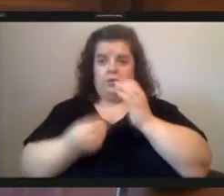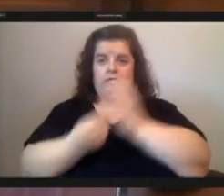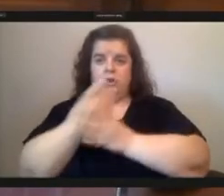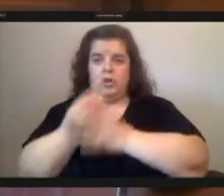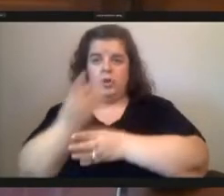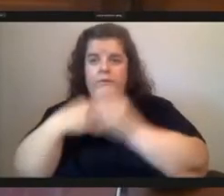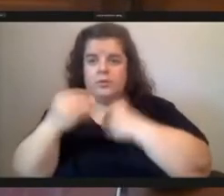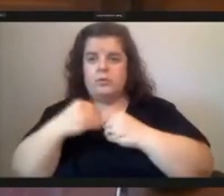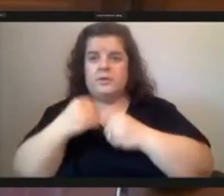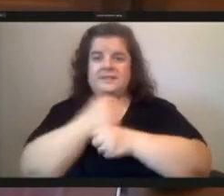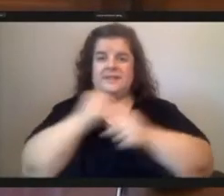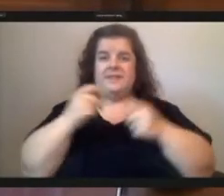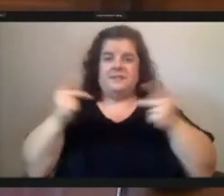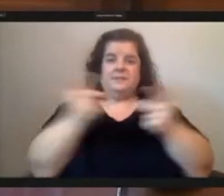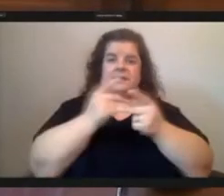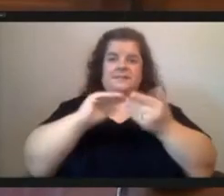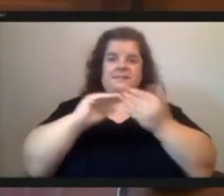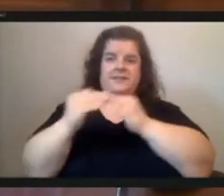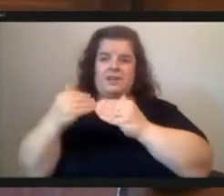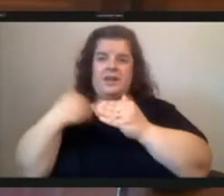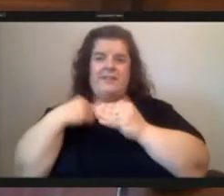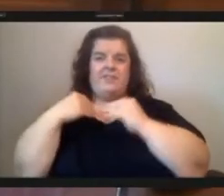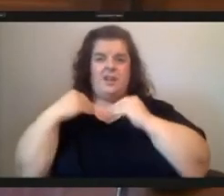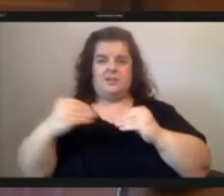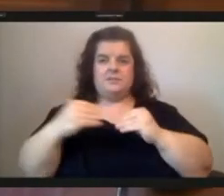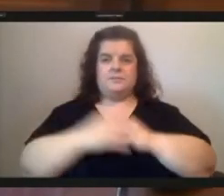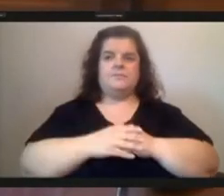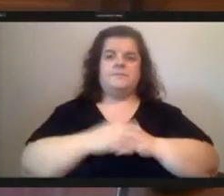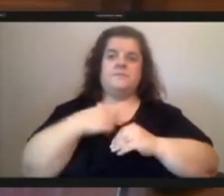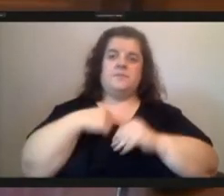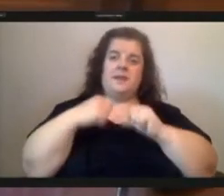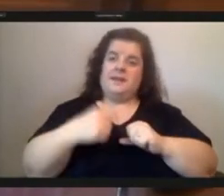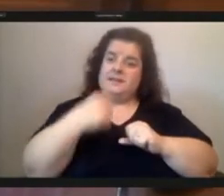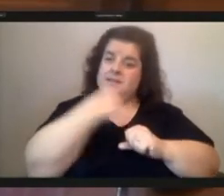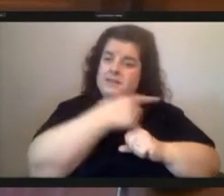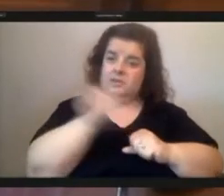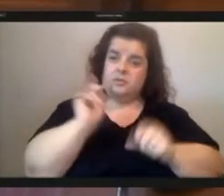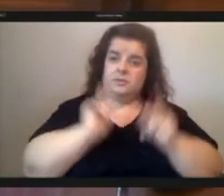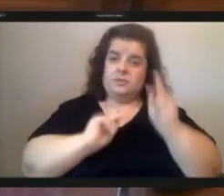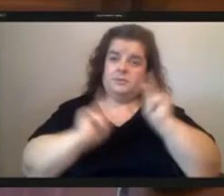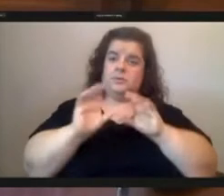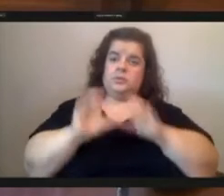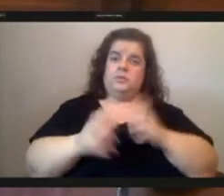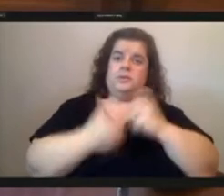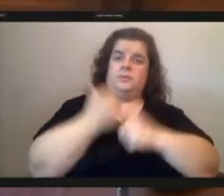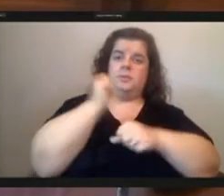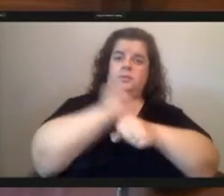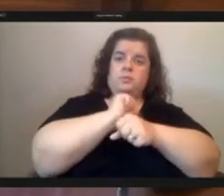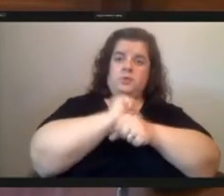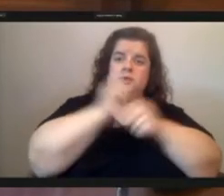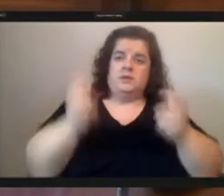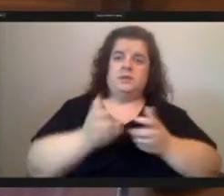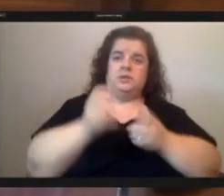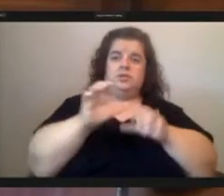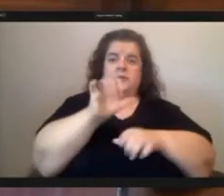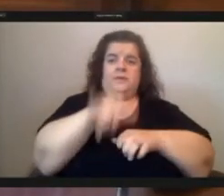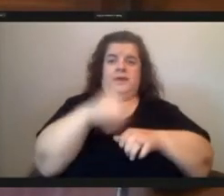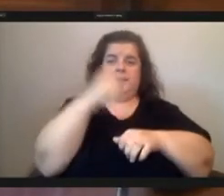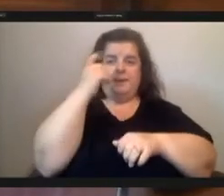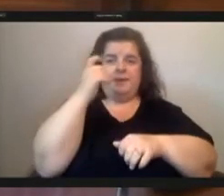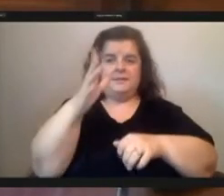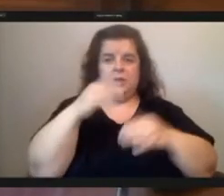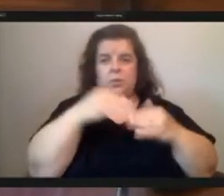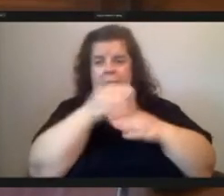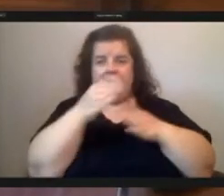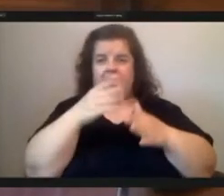that otherwise have few to none i can attest that those who are doing the heaviest lifting in this work are doing so because they are weaving the desperately